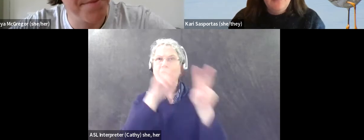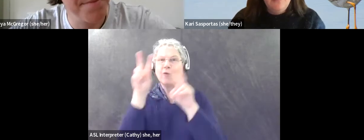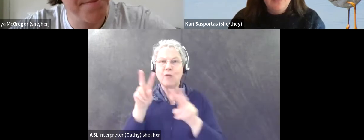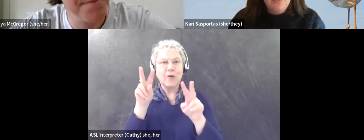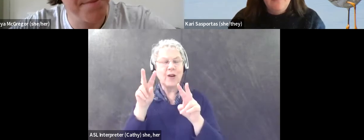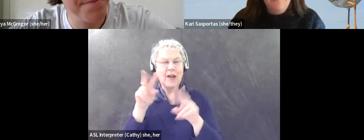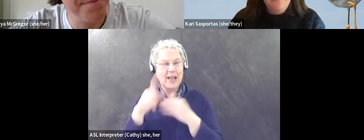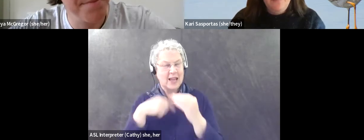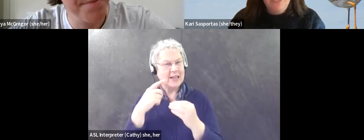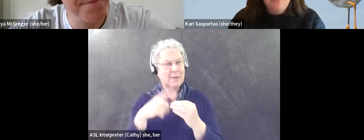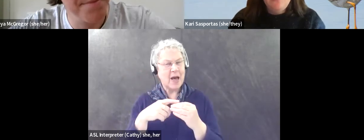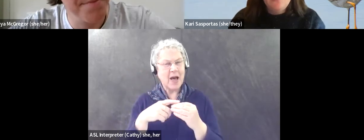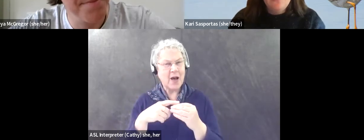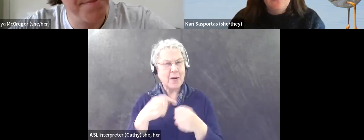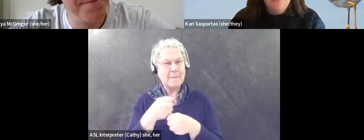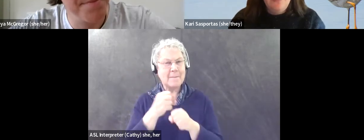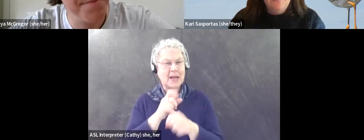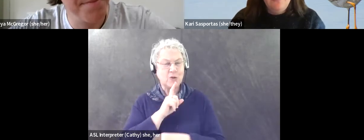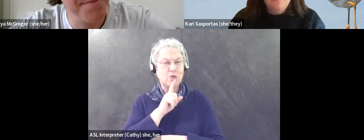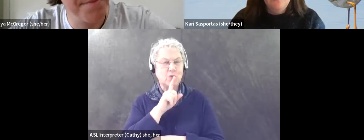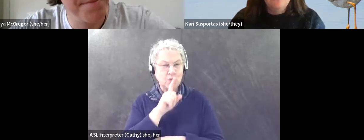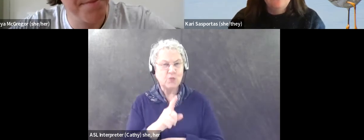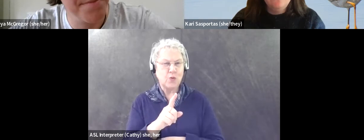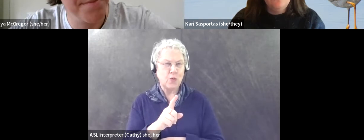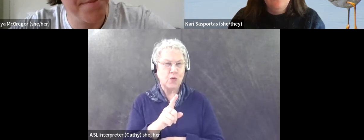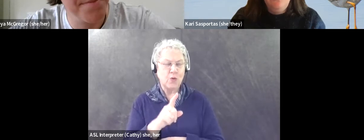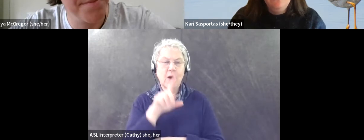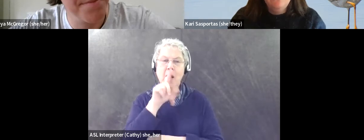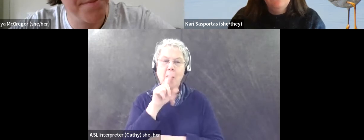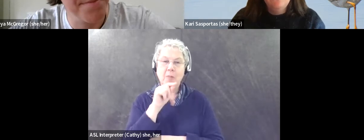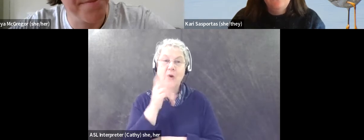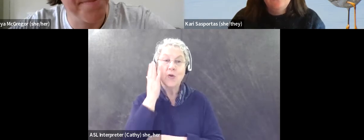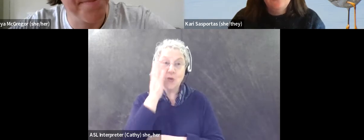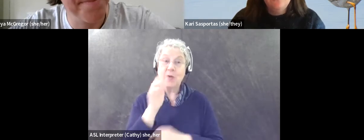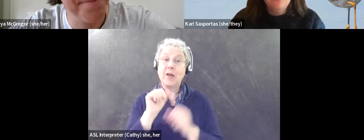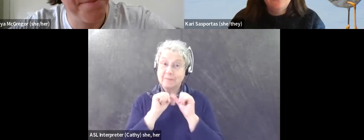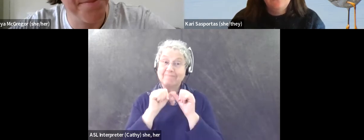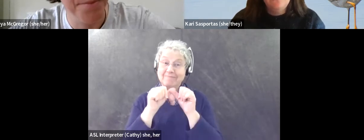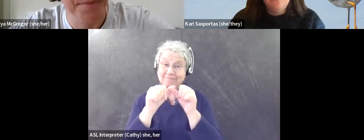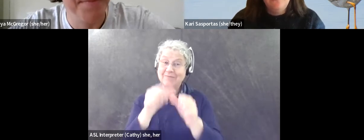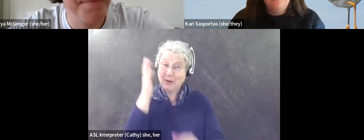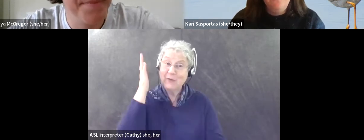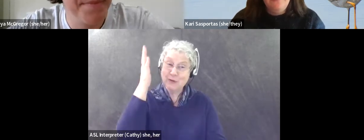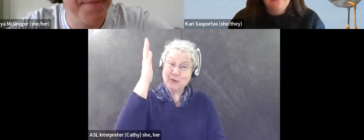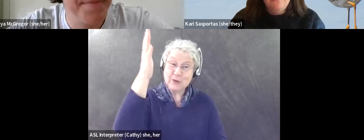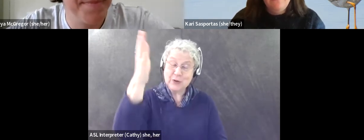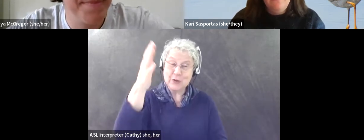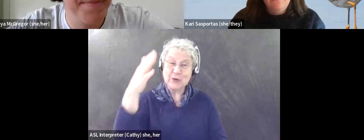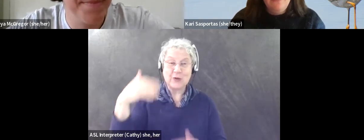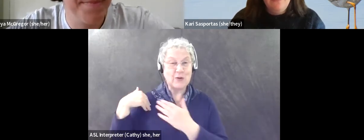um, making sure that birds will be there for future generations. Um,